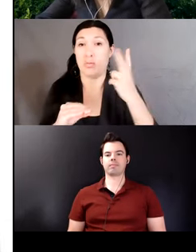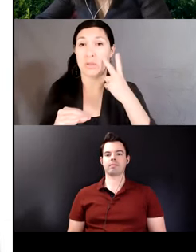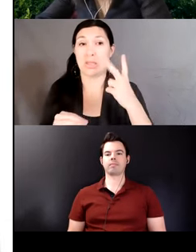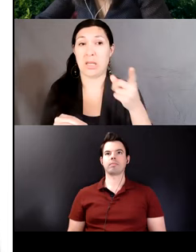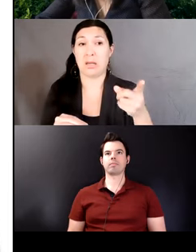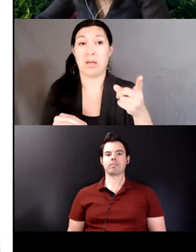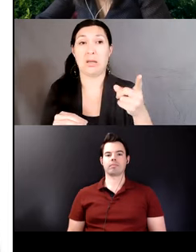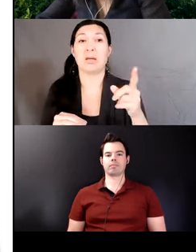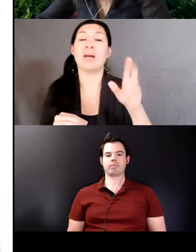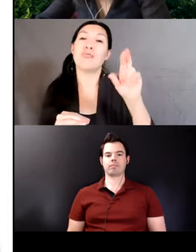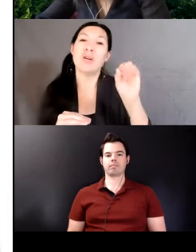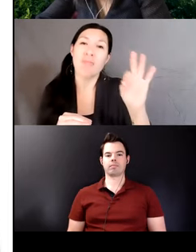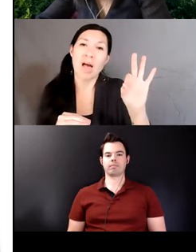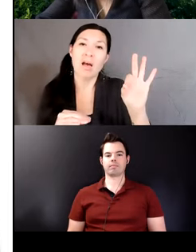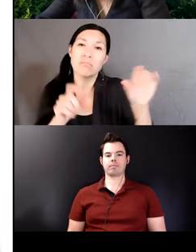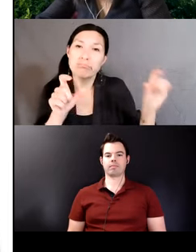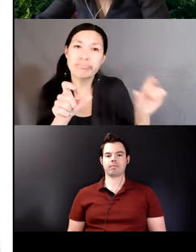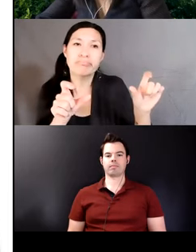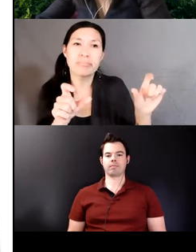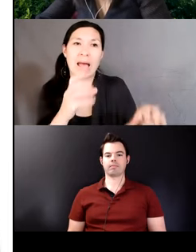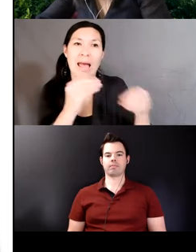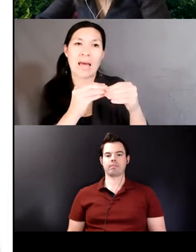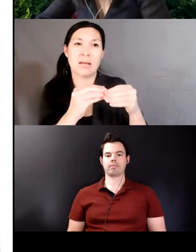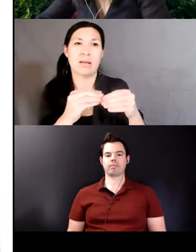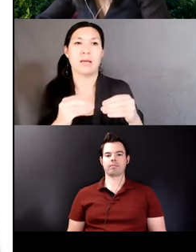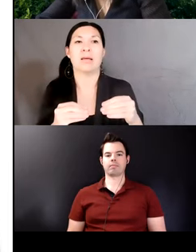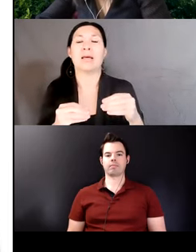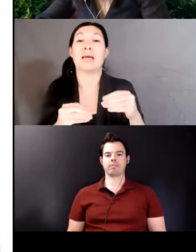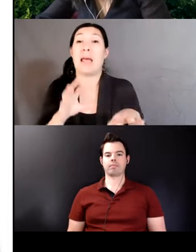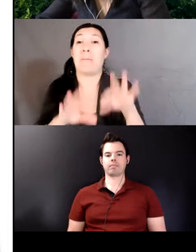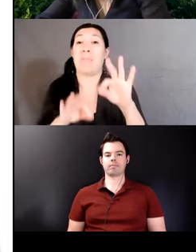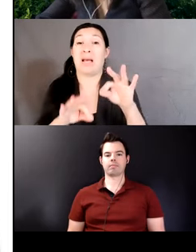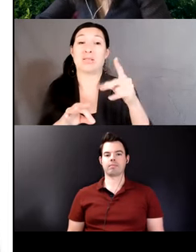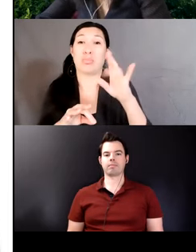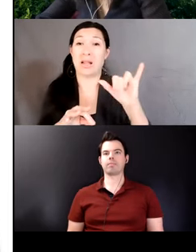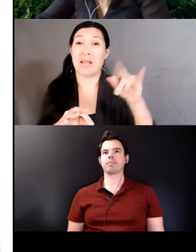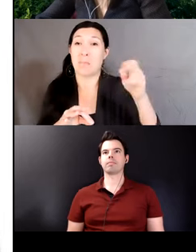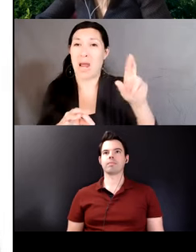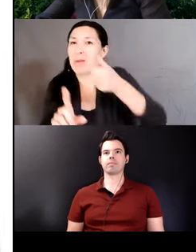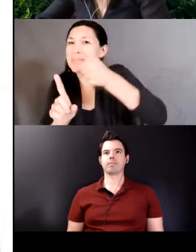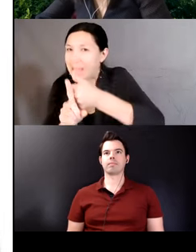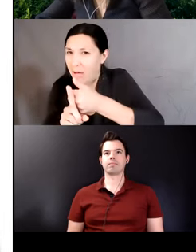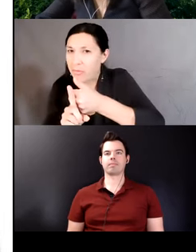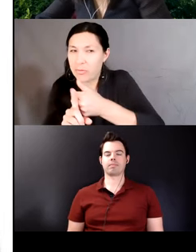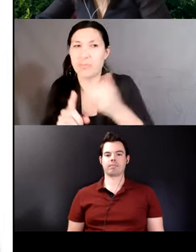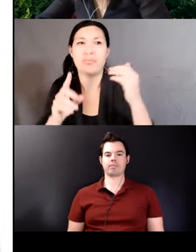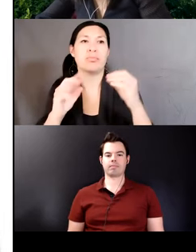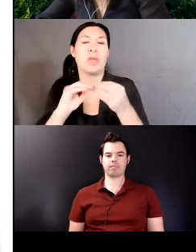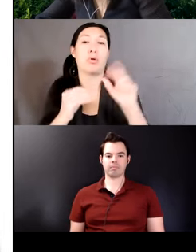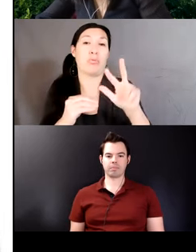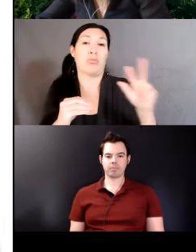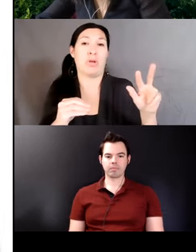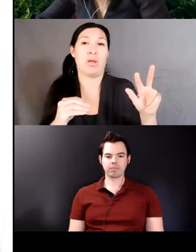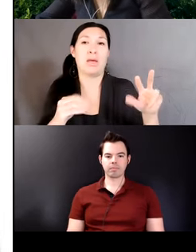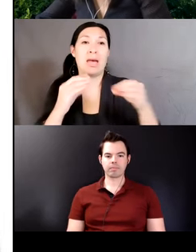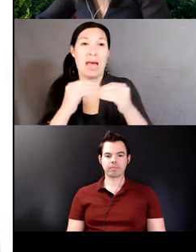we add a reflexive suffix, it means he picks prickled peers himself. And in 33, if we add the